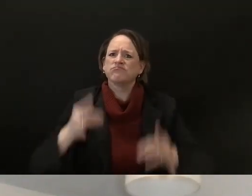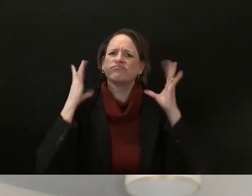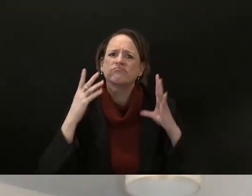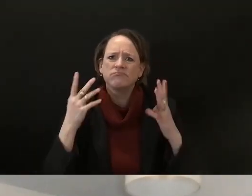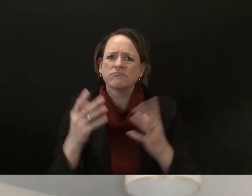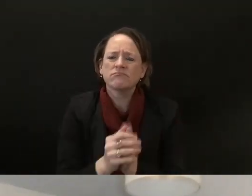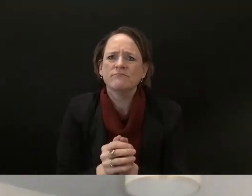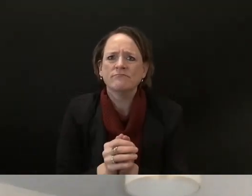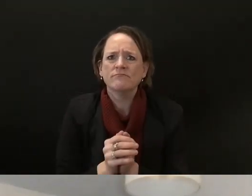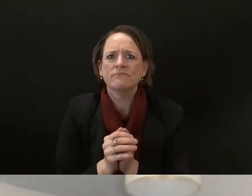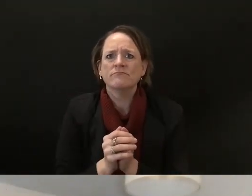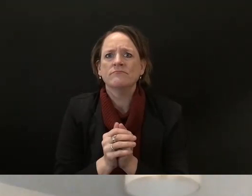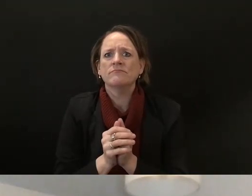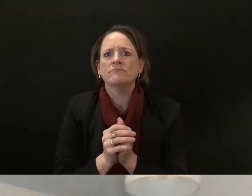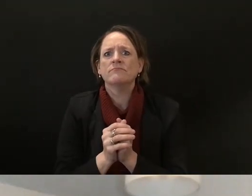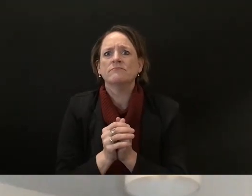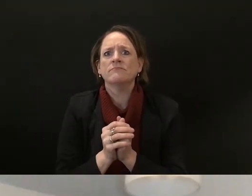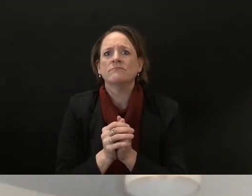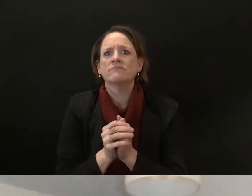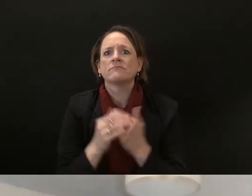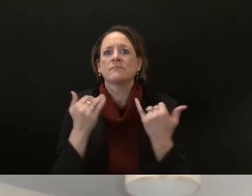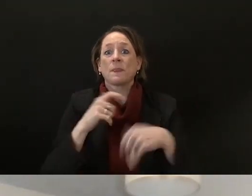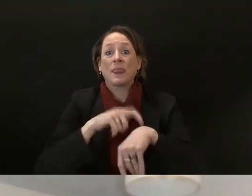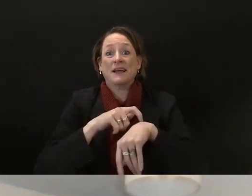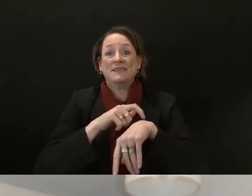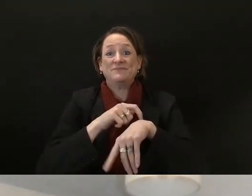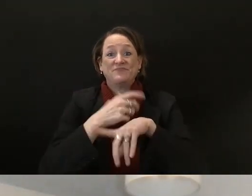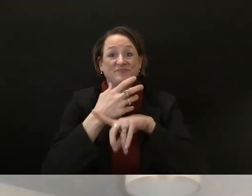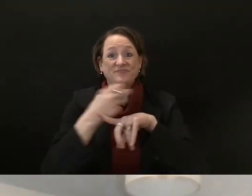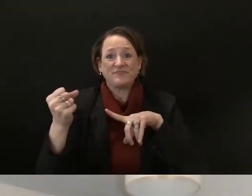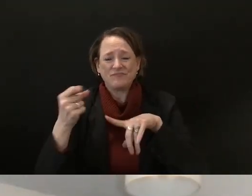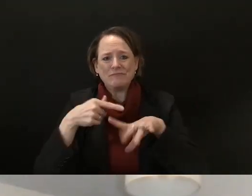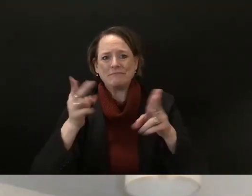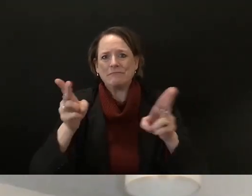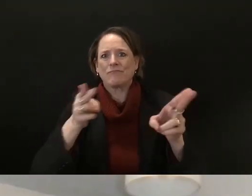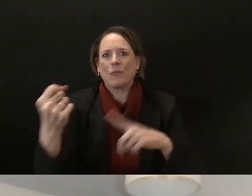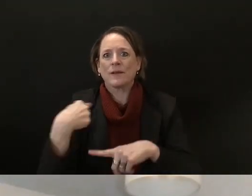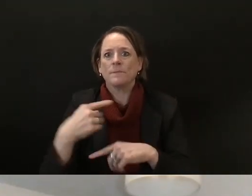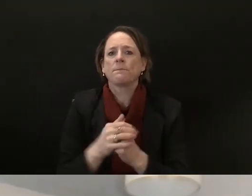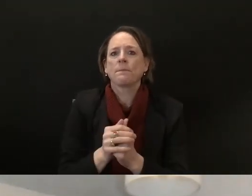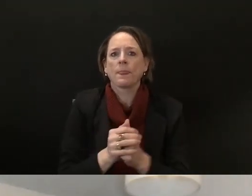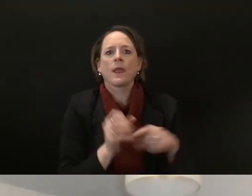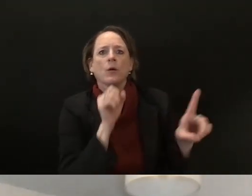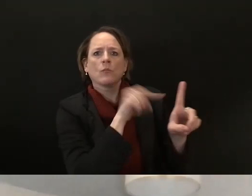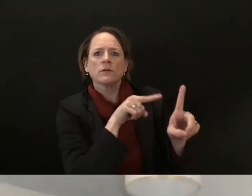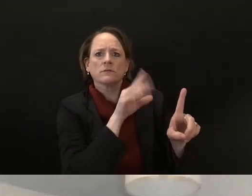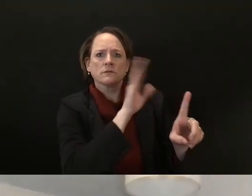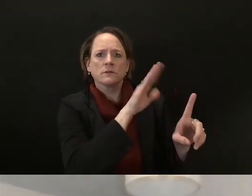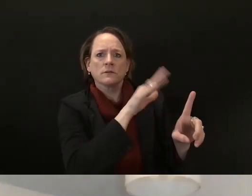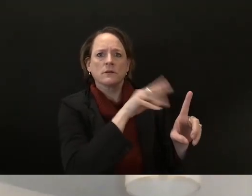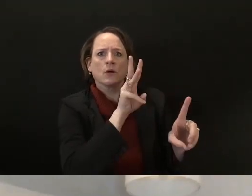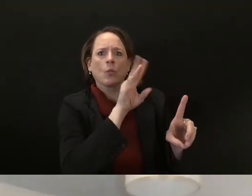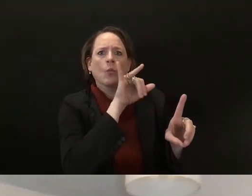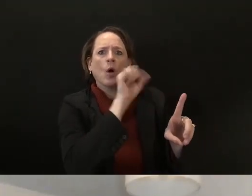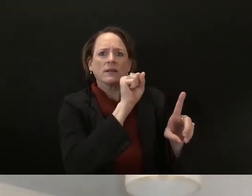and the question specifically is are you concerned about the level of pollution present in wisconsin groundwater or methane levels generated by dairy